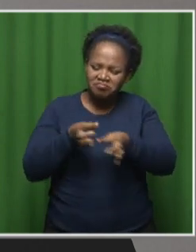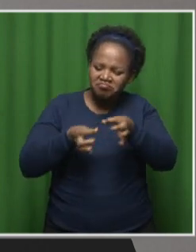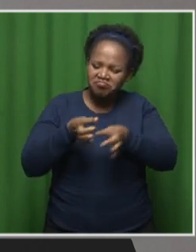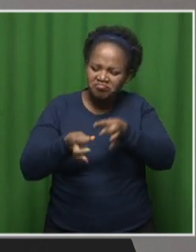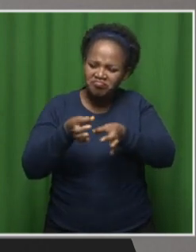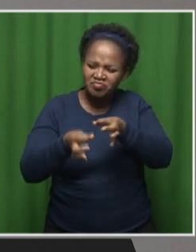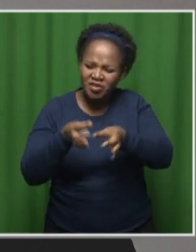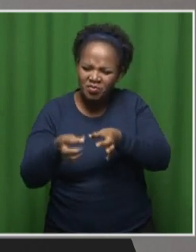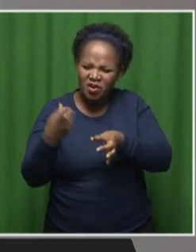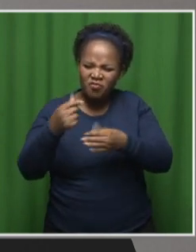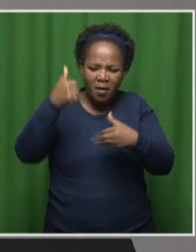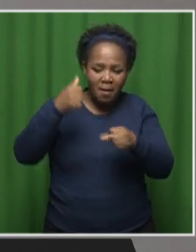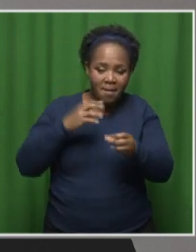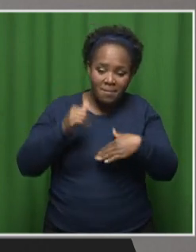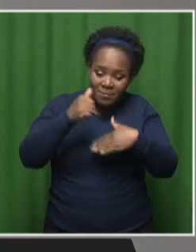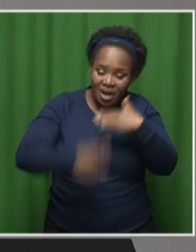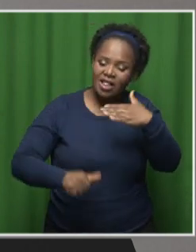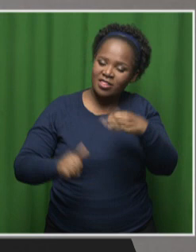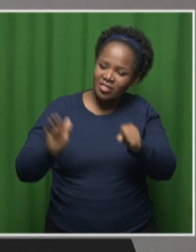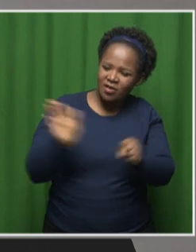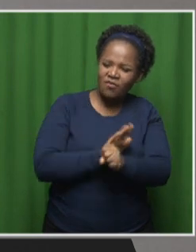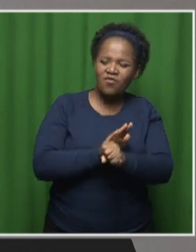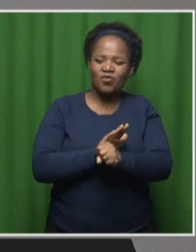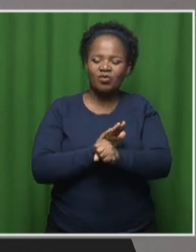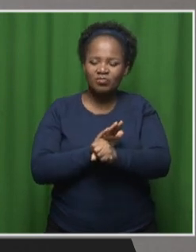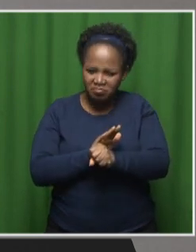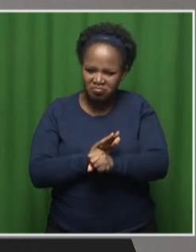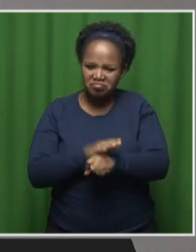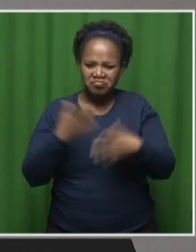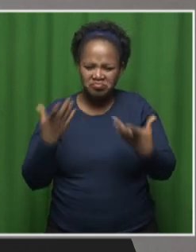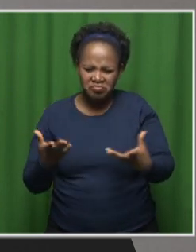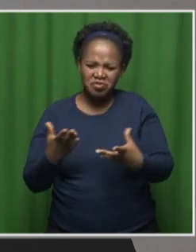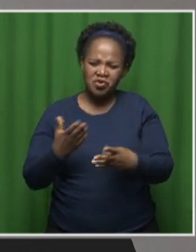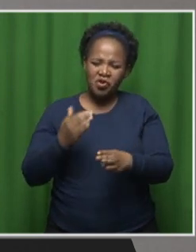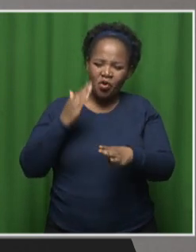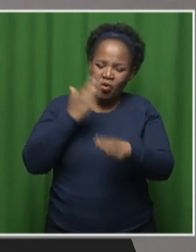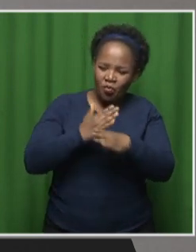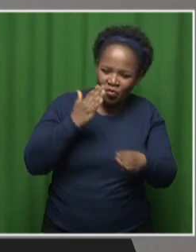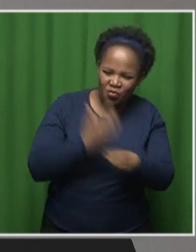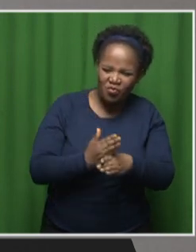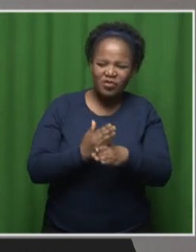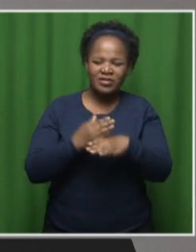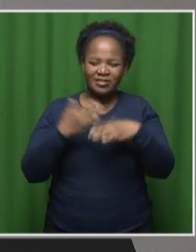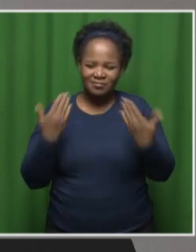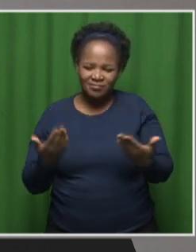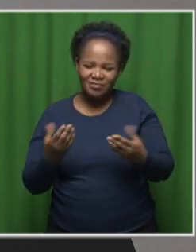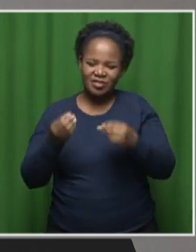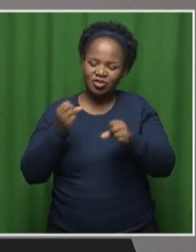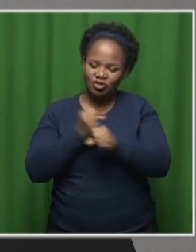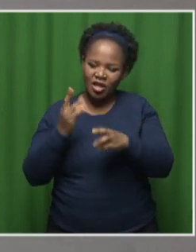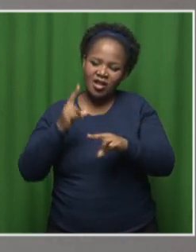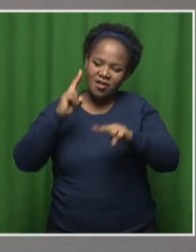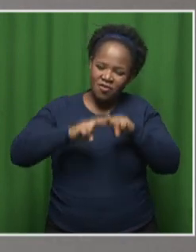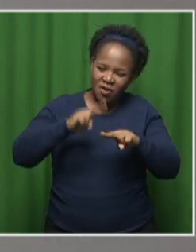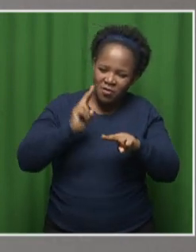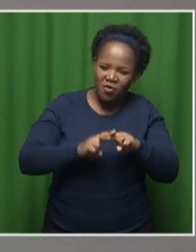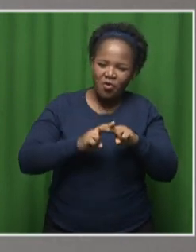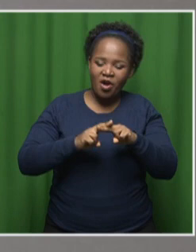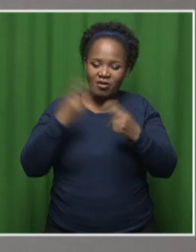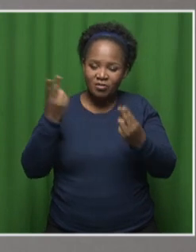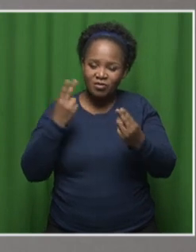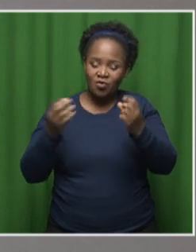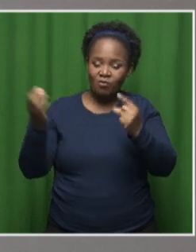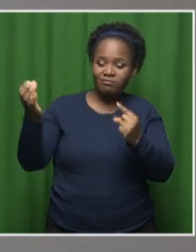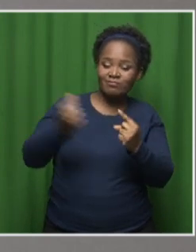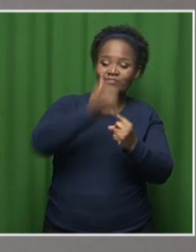something. This was an ongoing task that took place since February. And you find out the results in August. So,